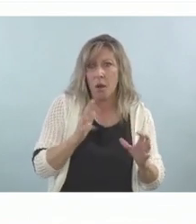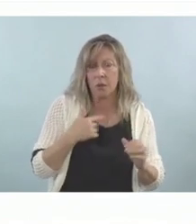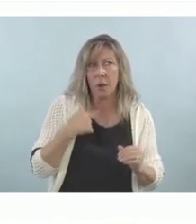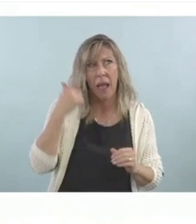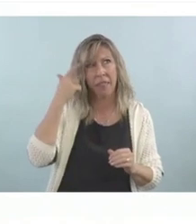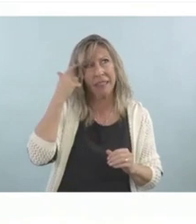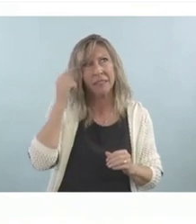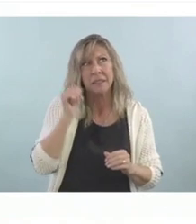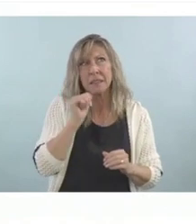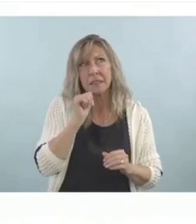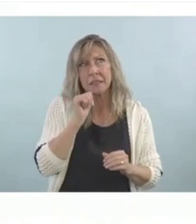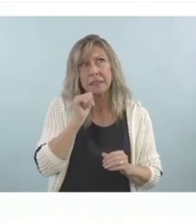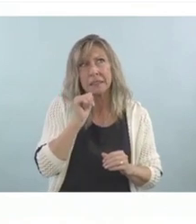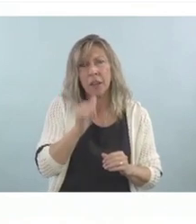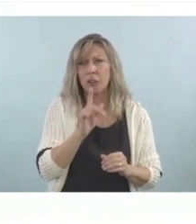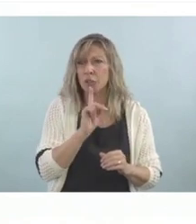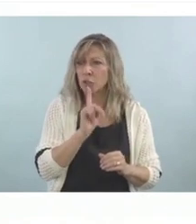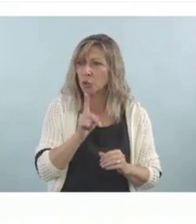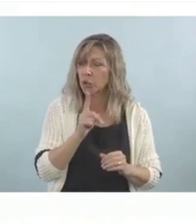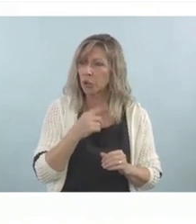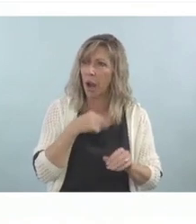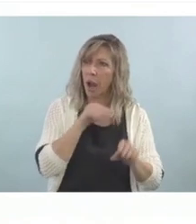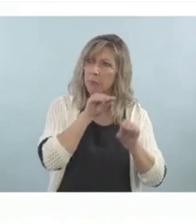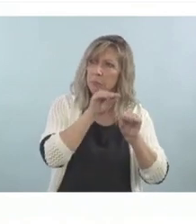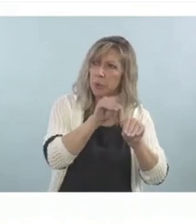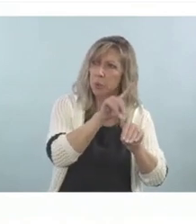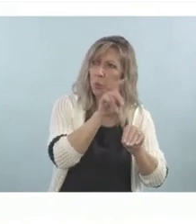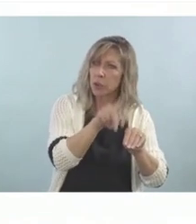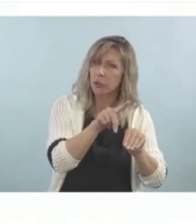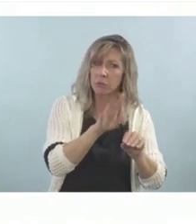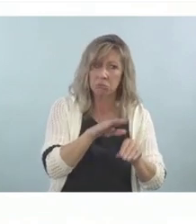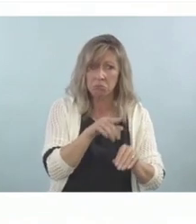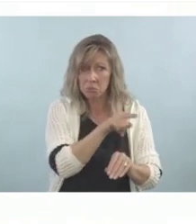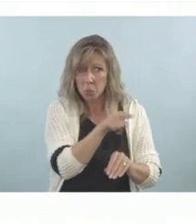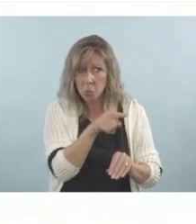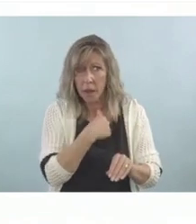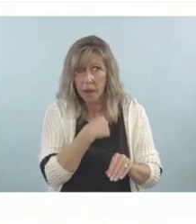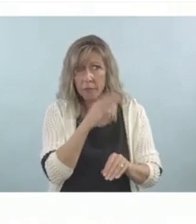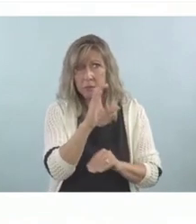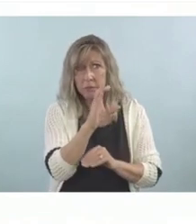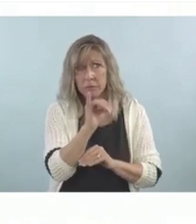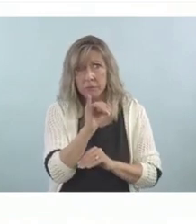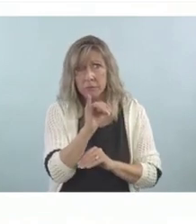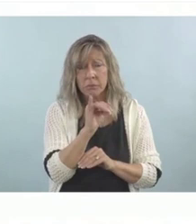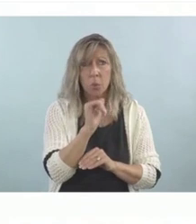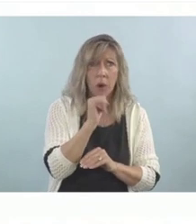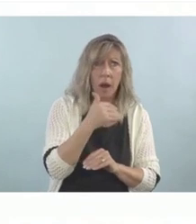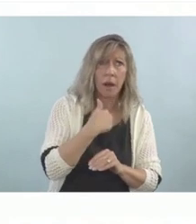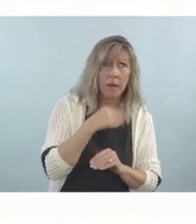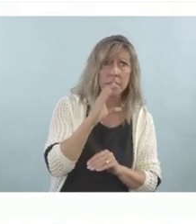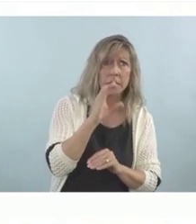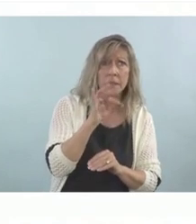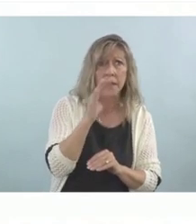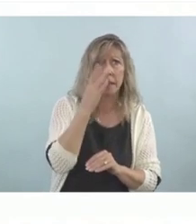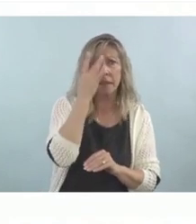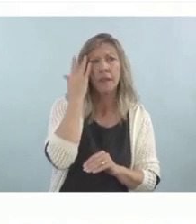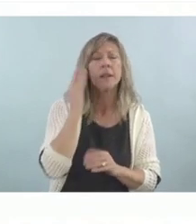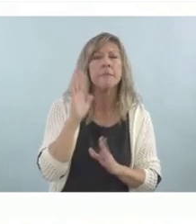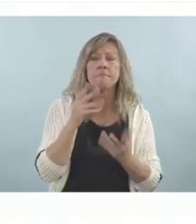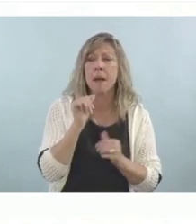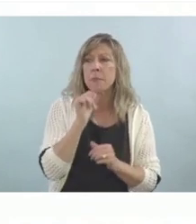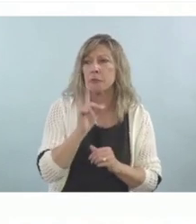question about, you know, do you have a cochlear implant or not? But I definitely had them categorize themselves